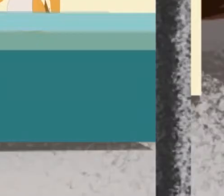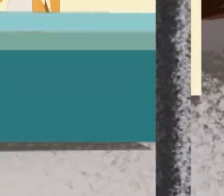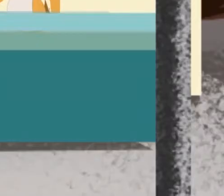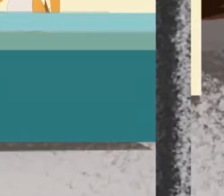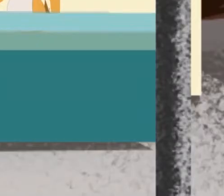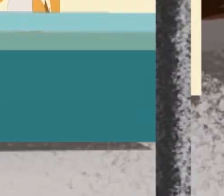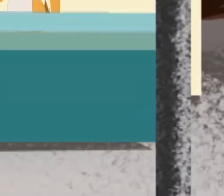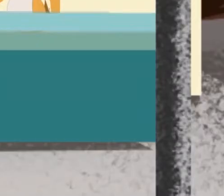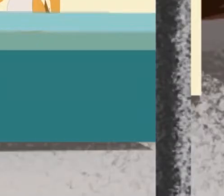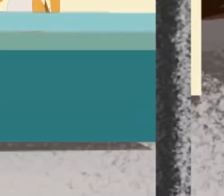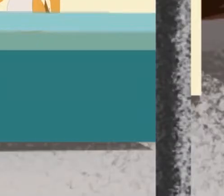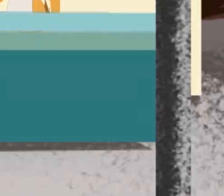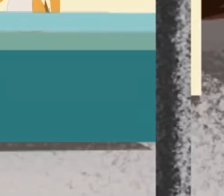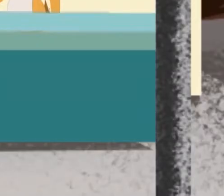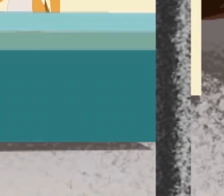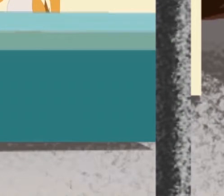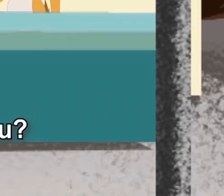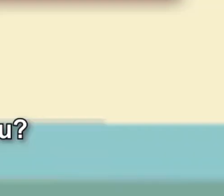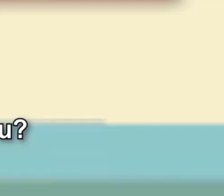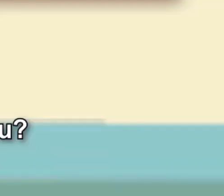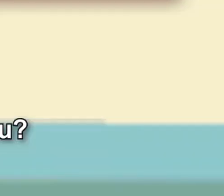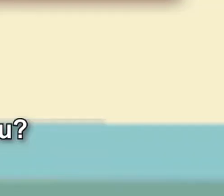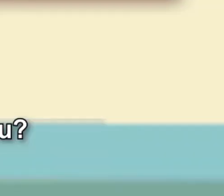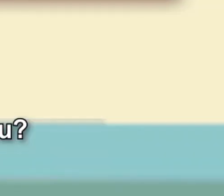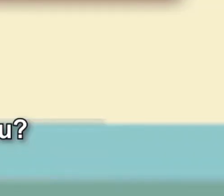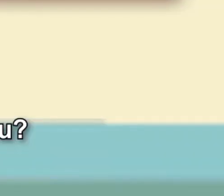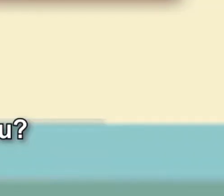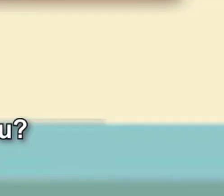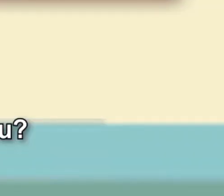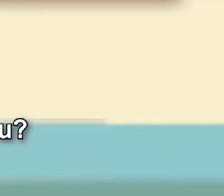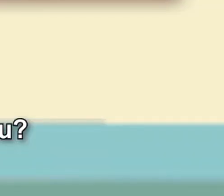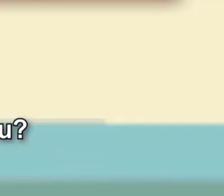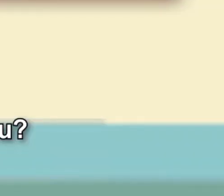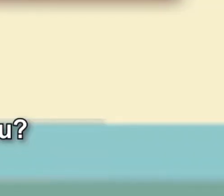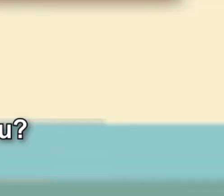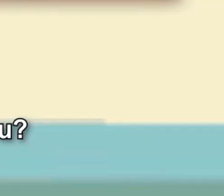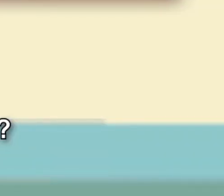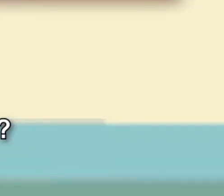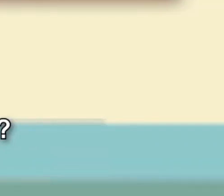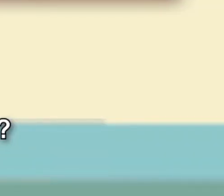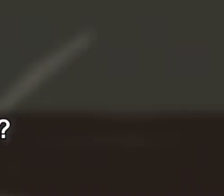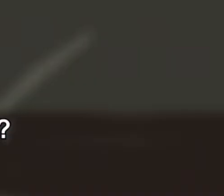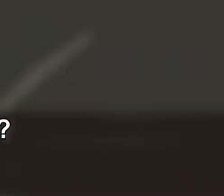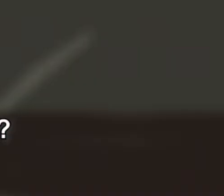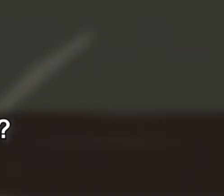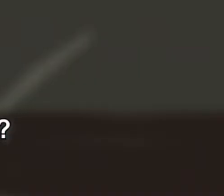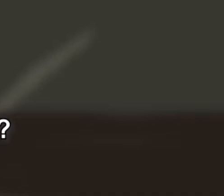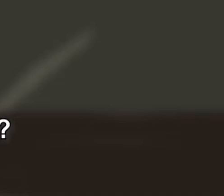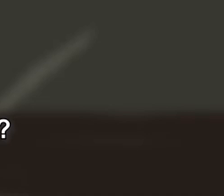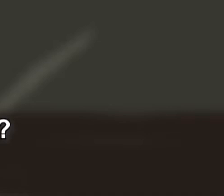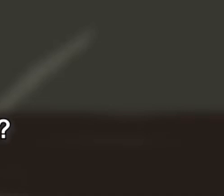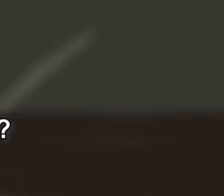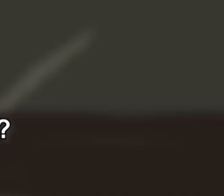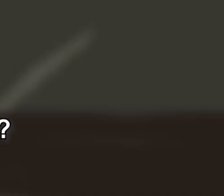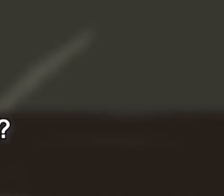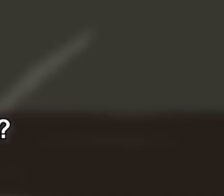Good morning, we're coming Good morning, my friends How are you? We are fine, thank